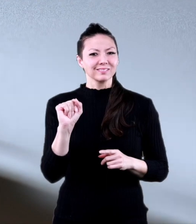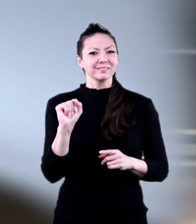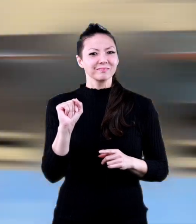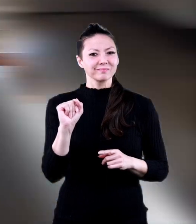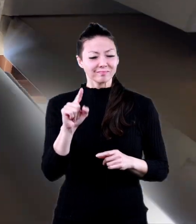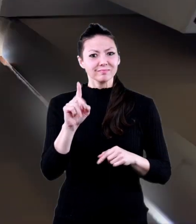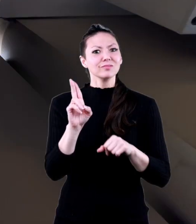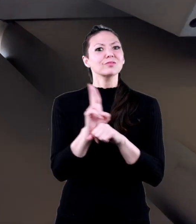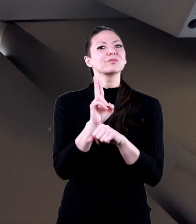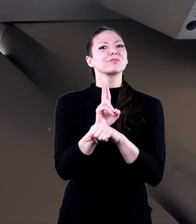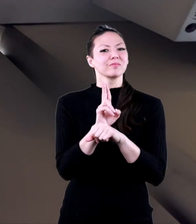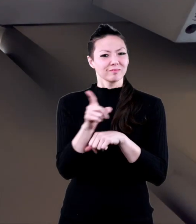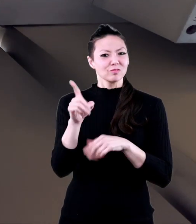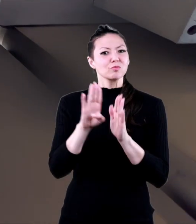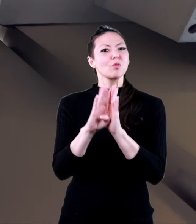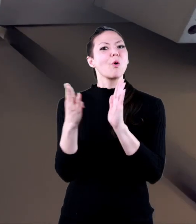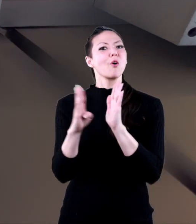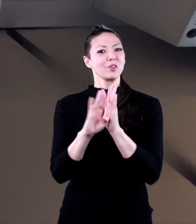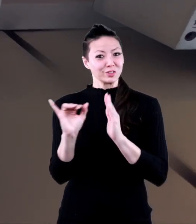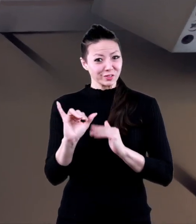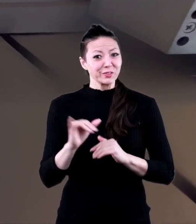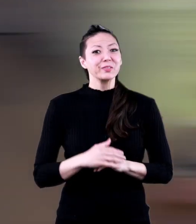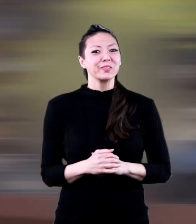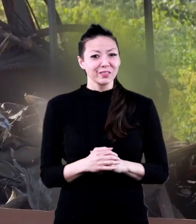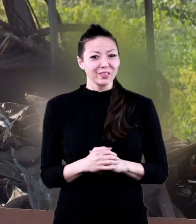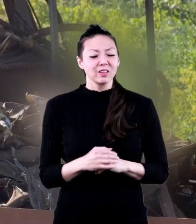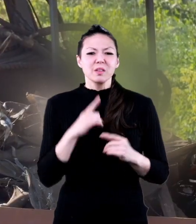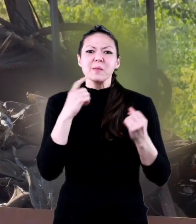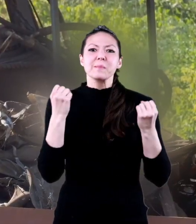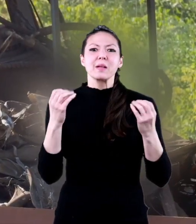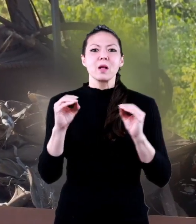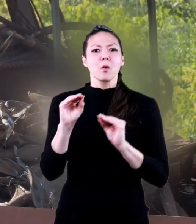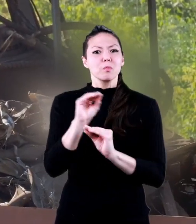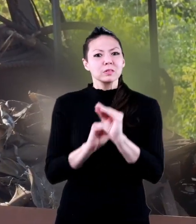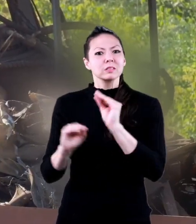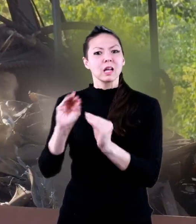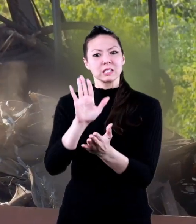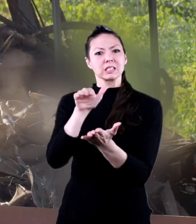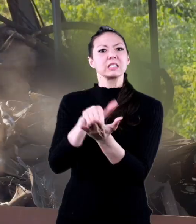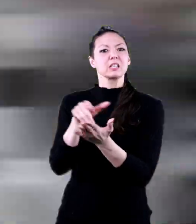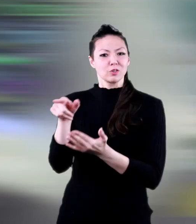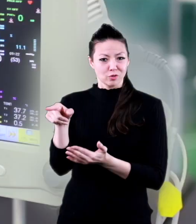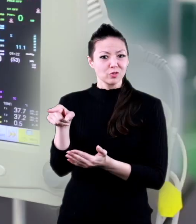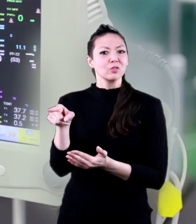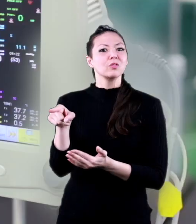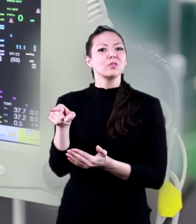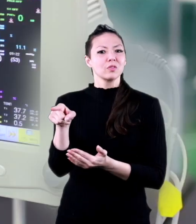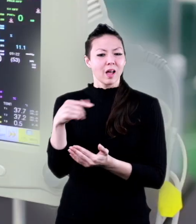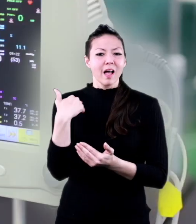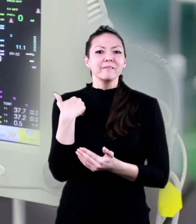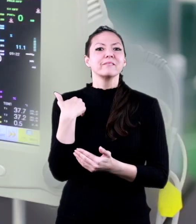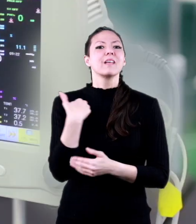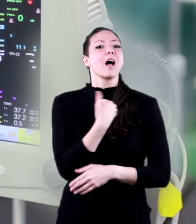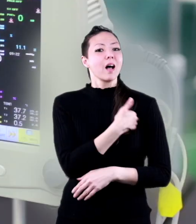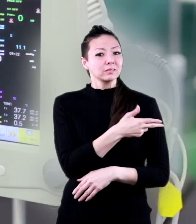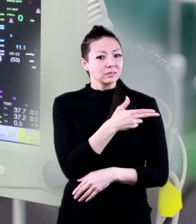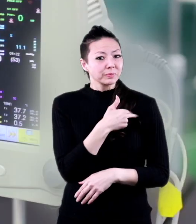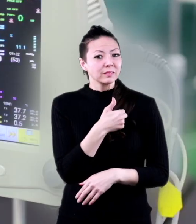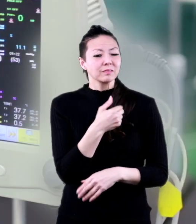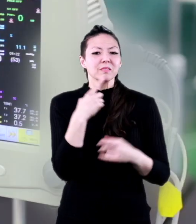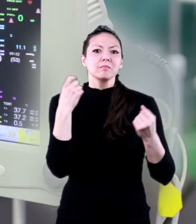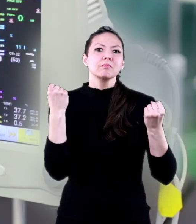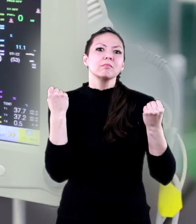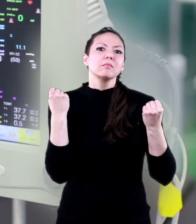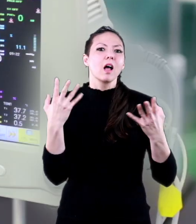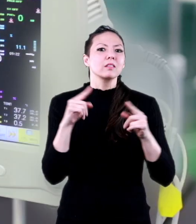They are also used in doors, by recycling centers, hospitals, and lots of